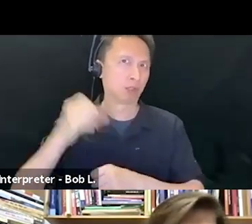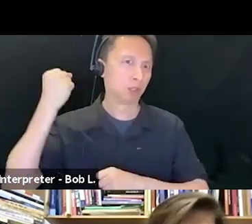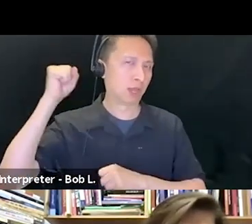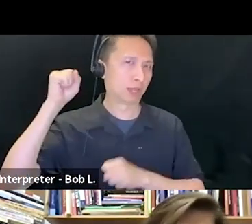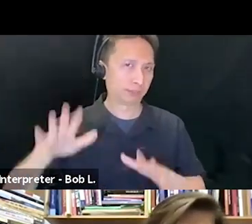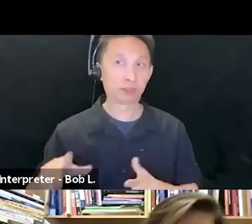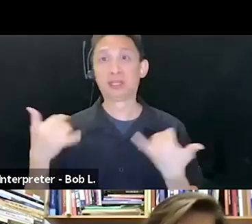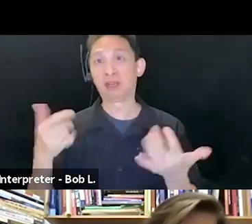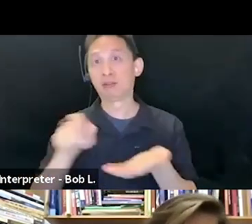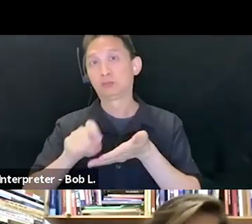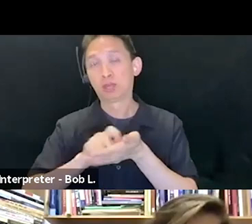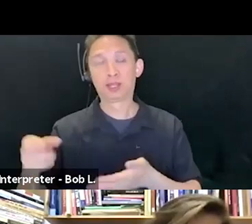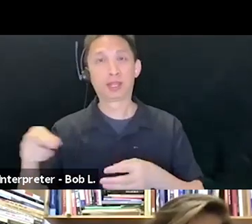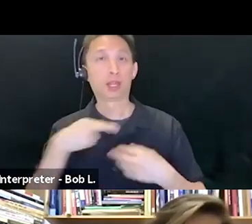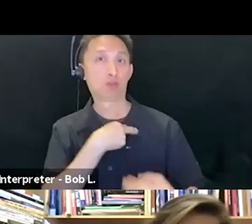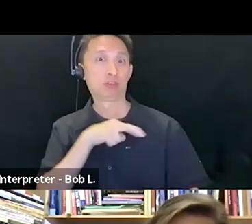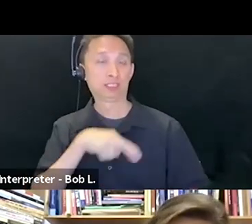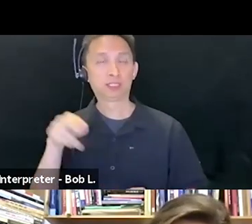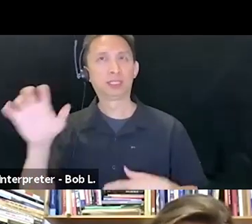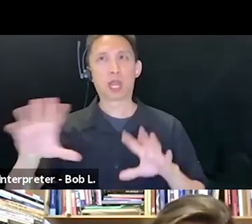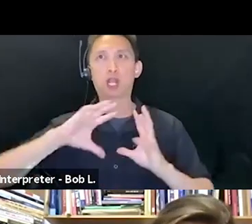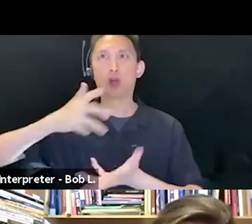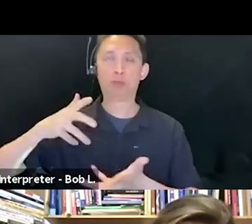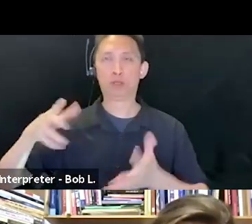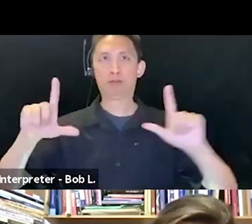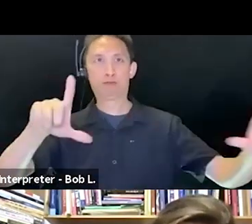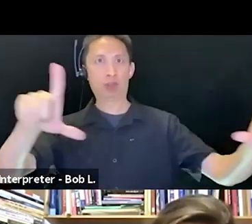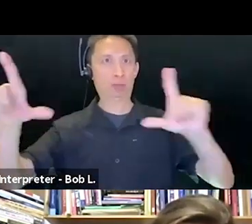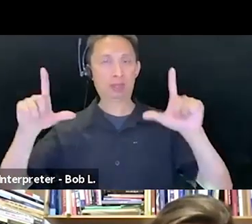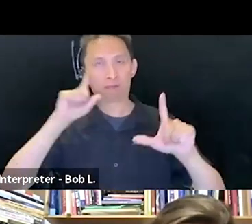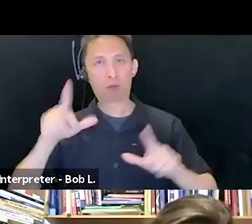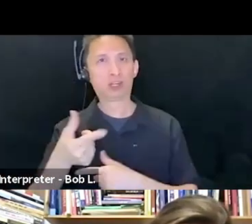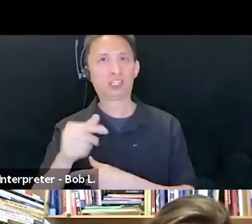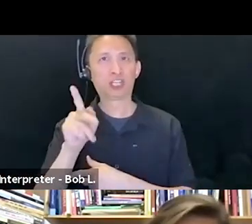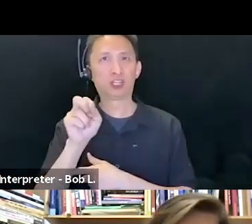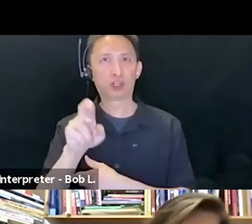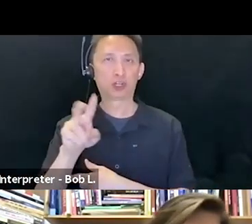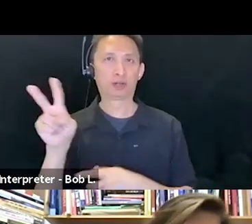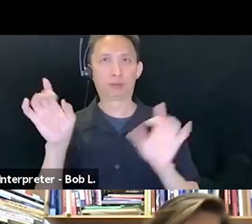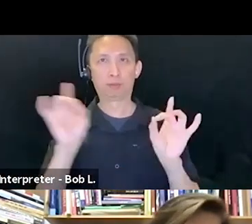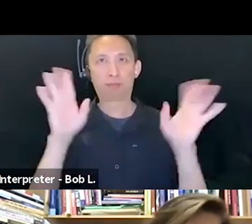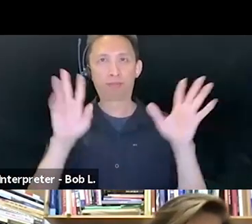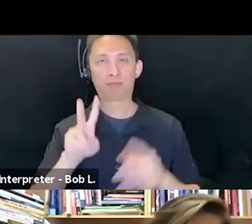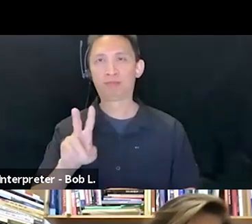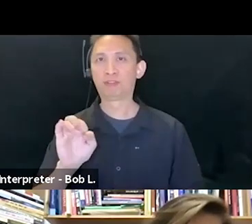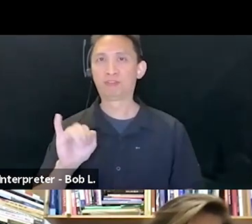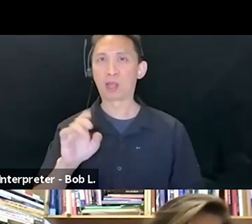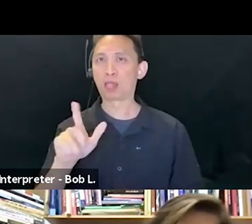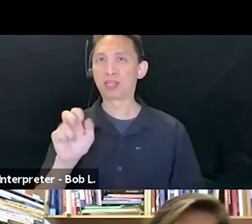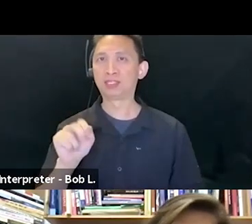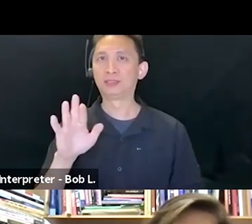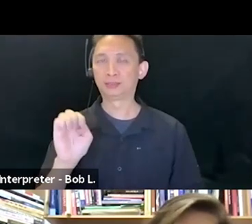and the global framing of gender violence. I'd like to open the floor to